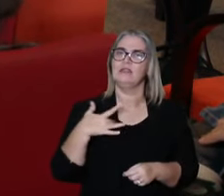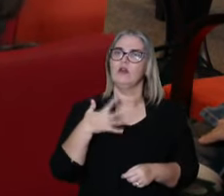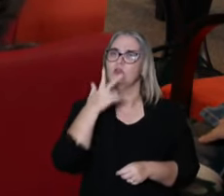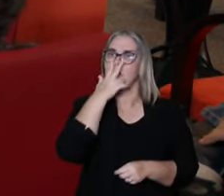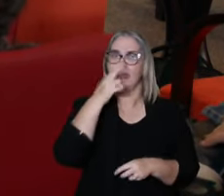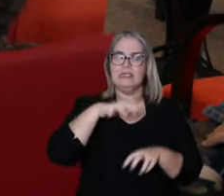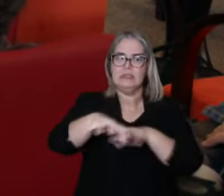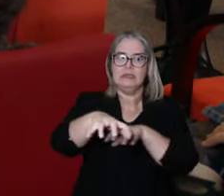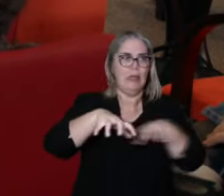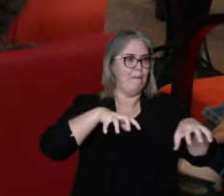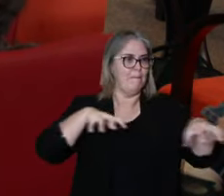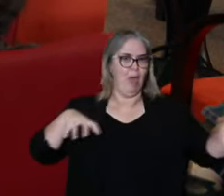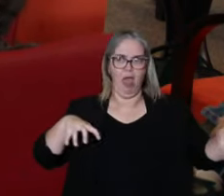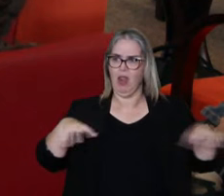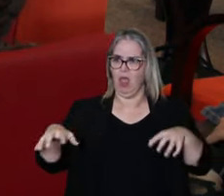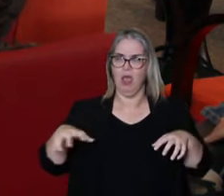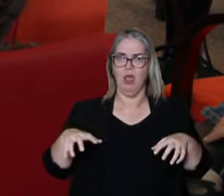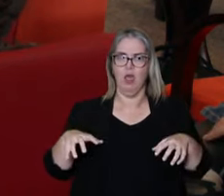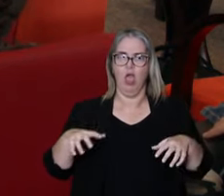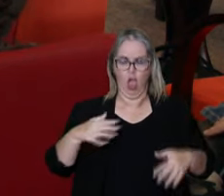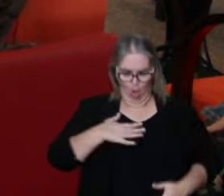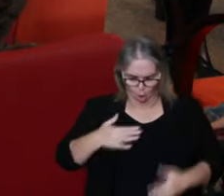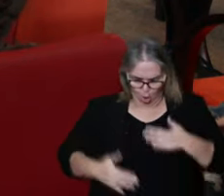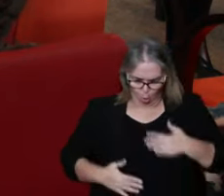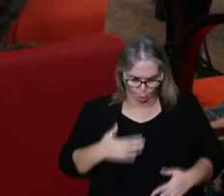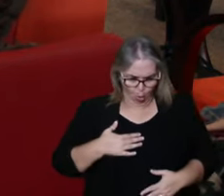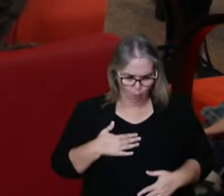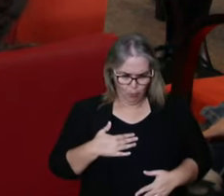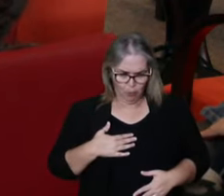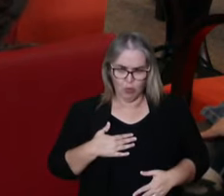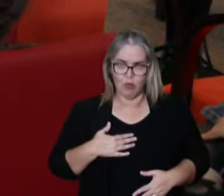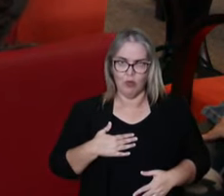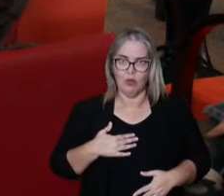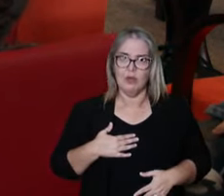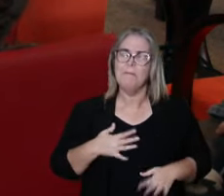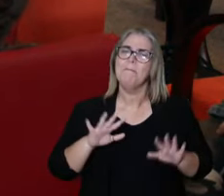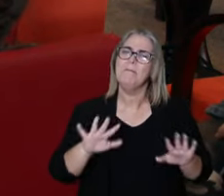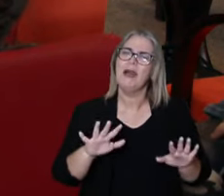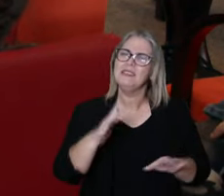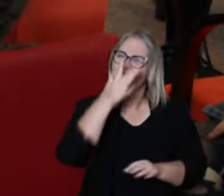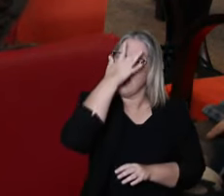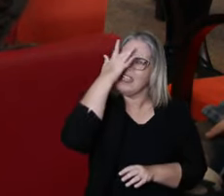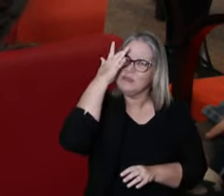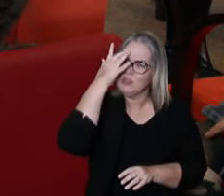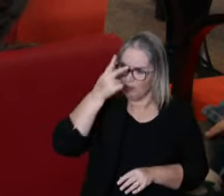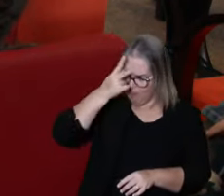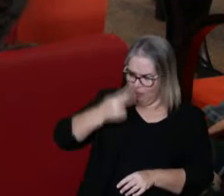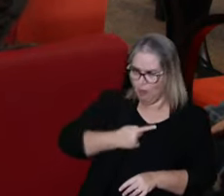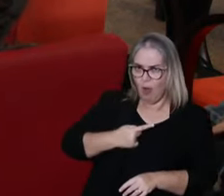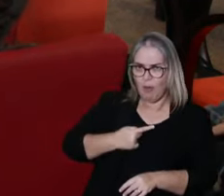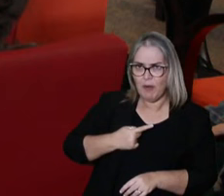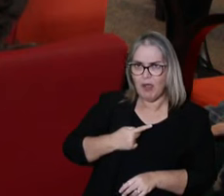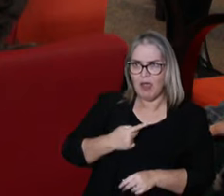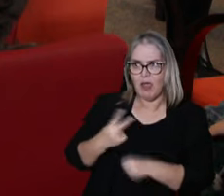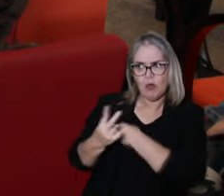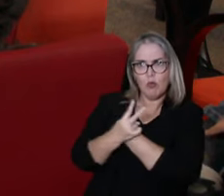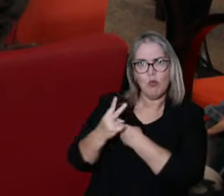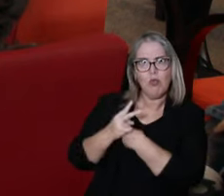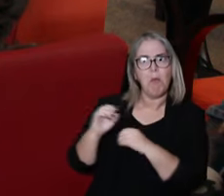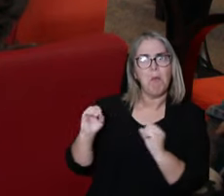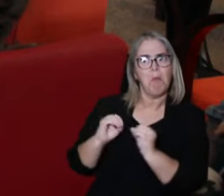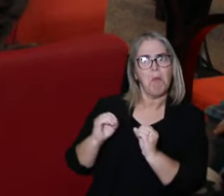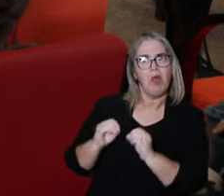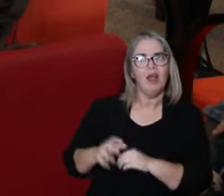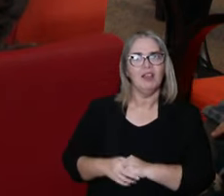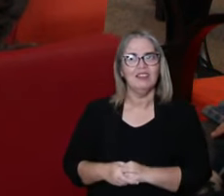health system, it creates a logic and a feeling on people that they're not being taken care of, because